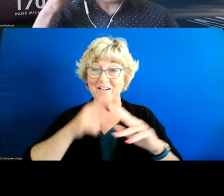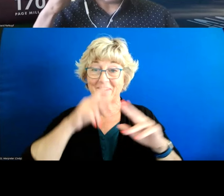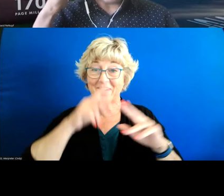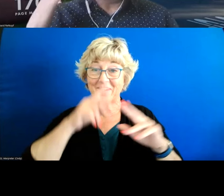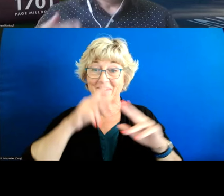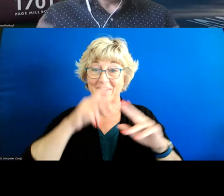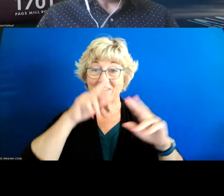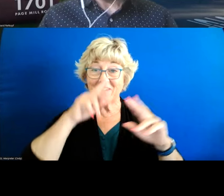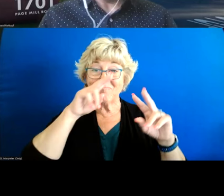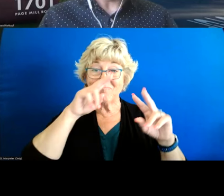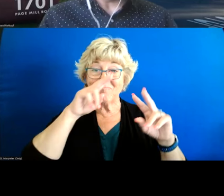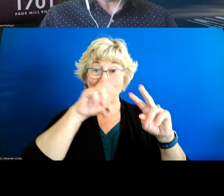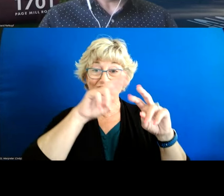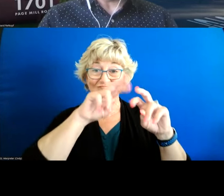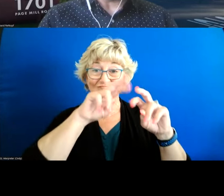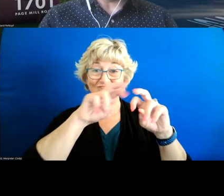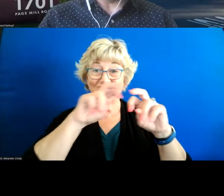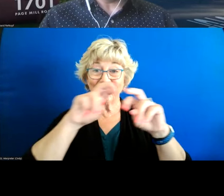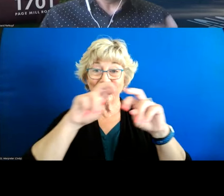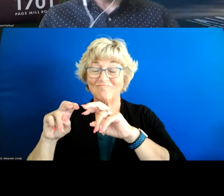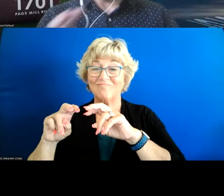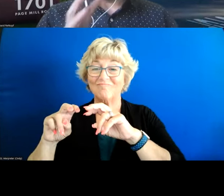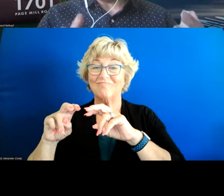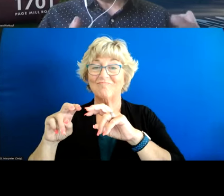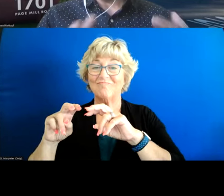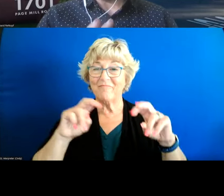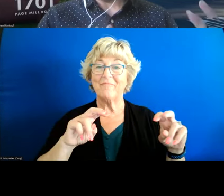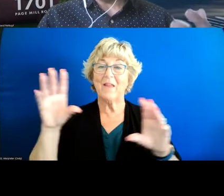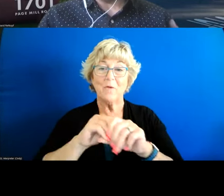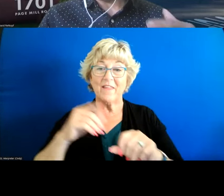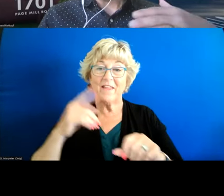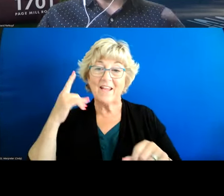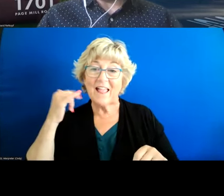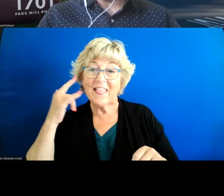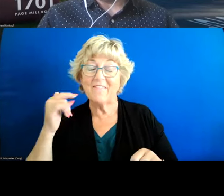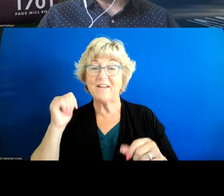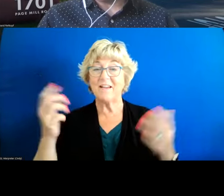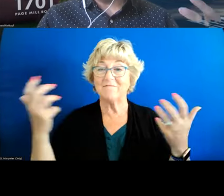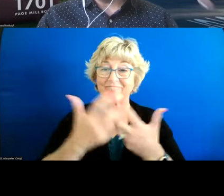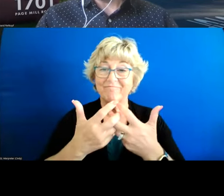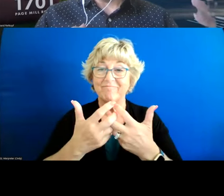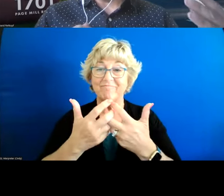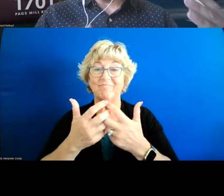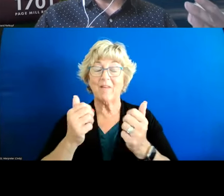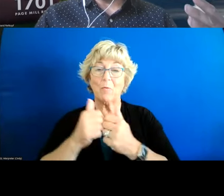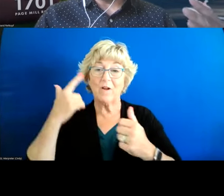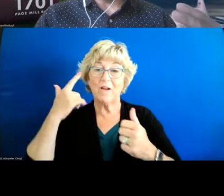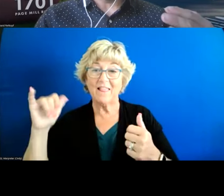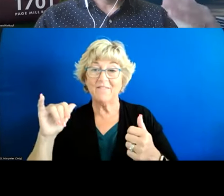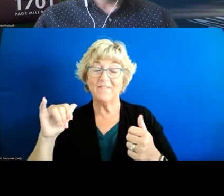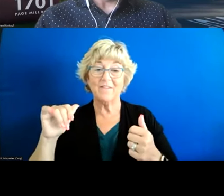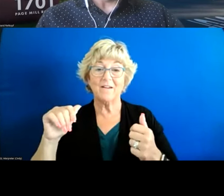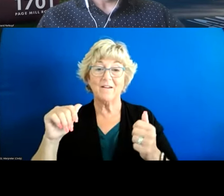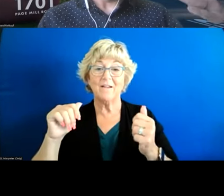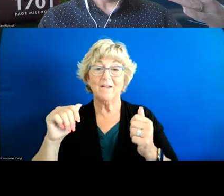to thinking about possibly doing something within california we could adapt this expand this have it better aligned with sort of the um